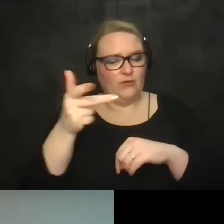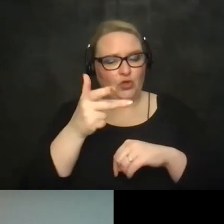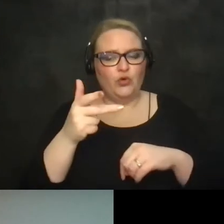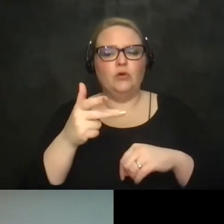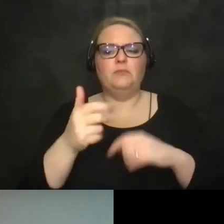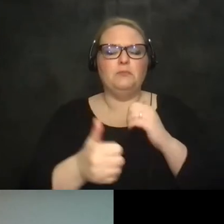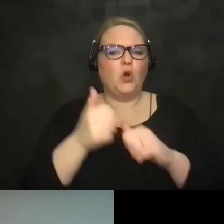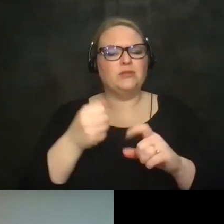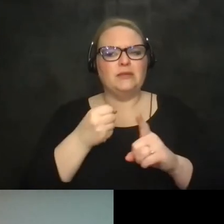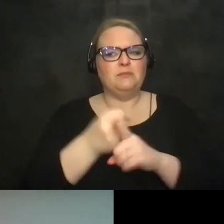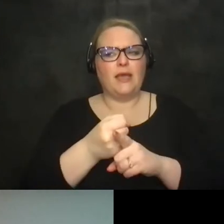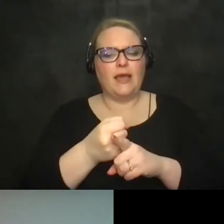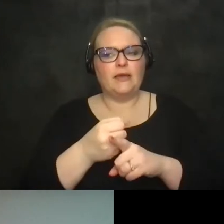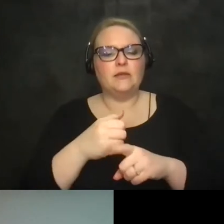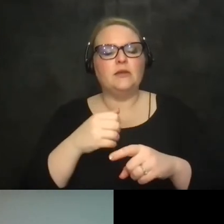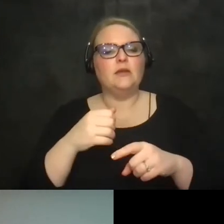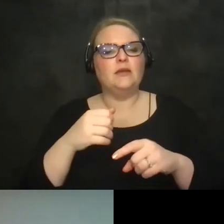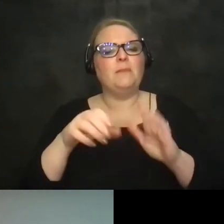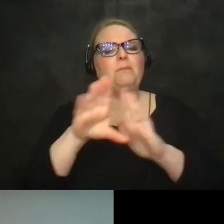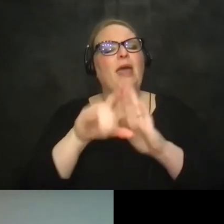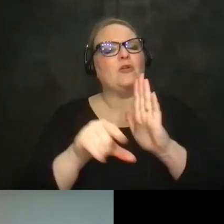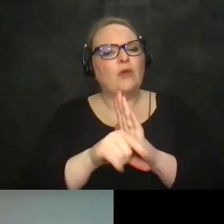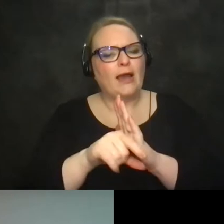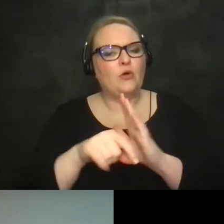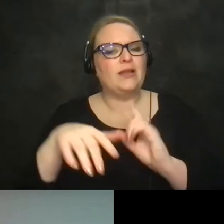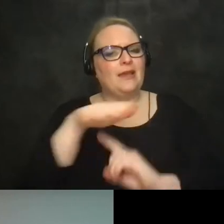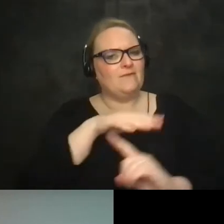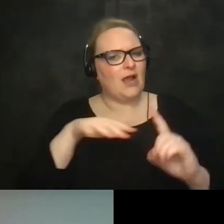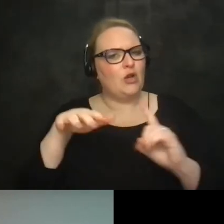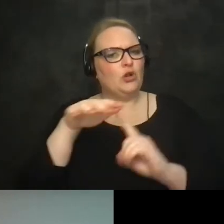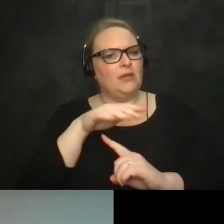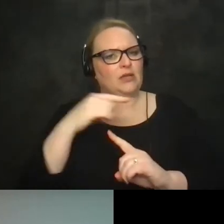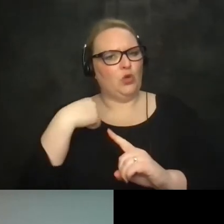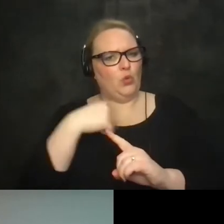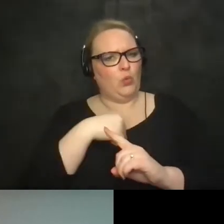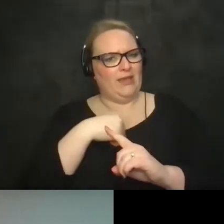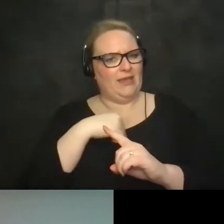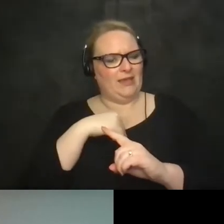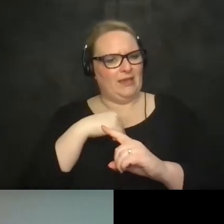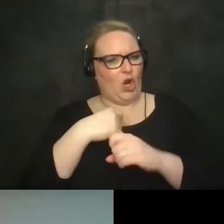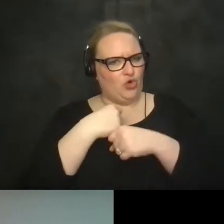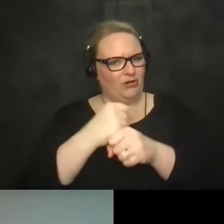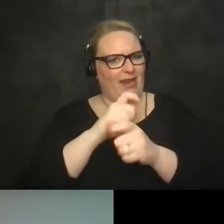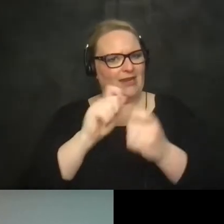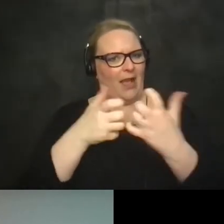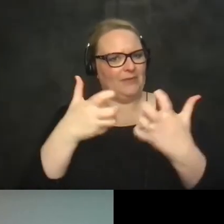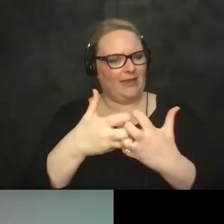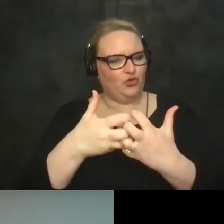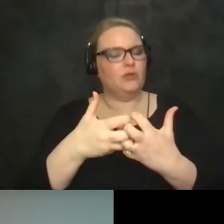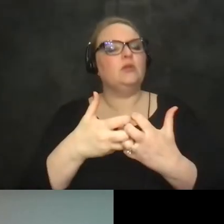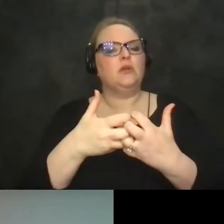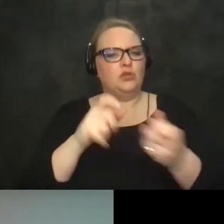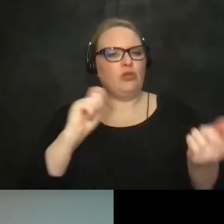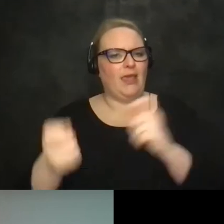me is that you know the background the environment within which we're making accommodations has changed and that may have